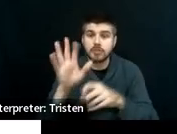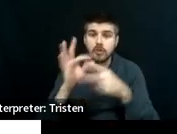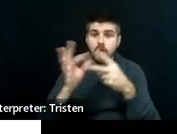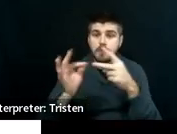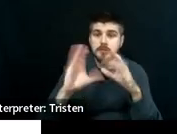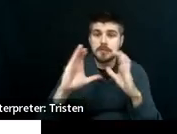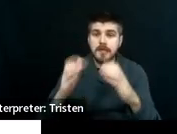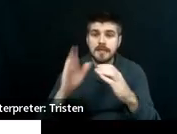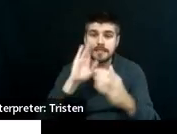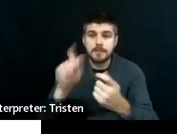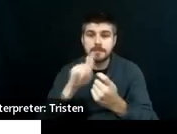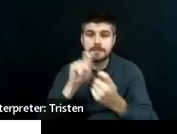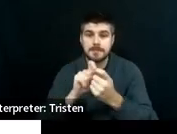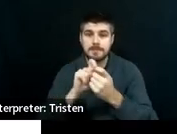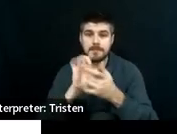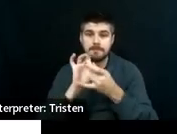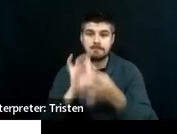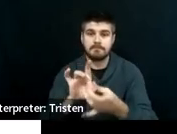that.